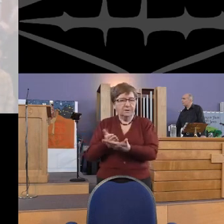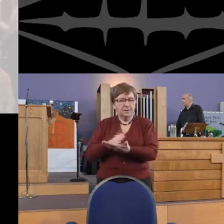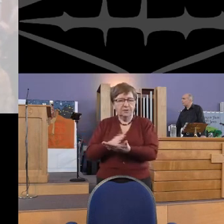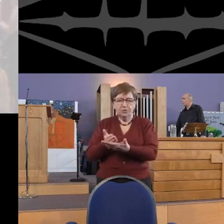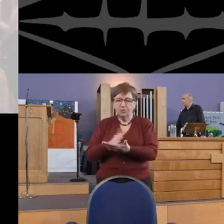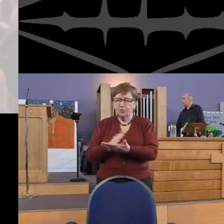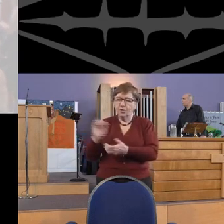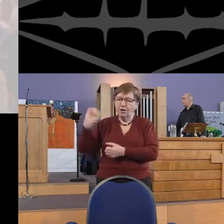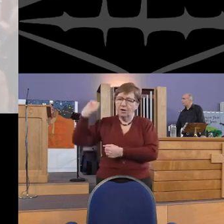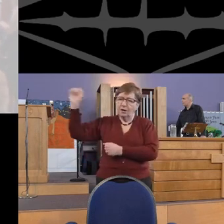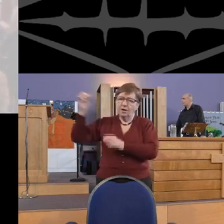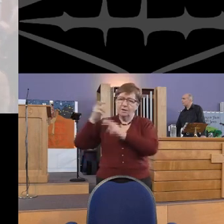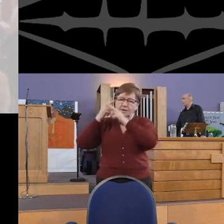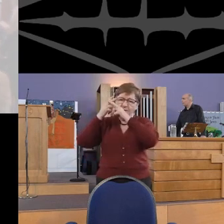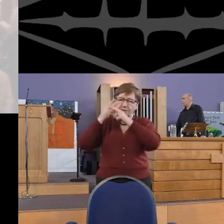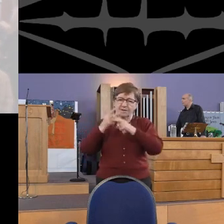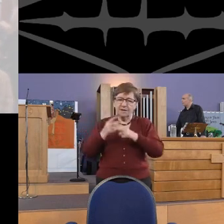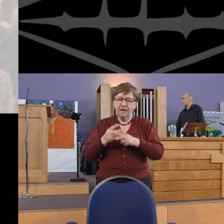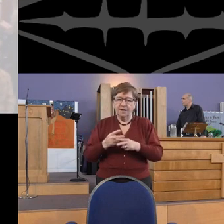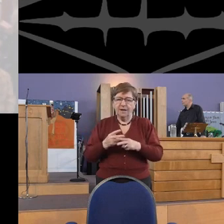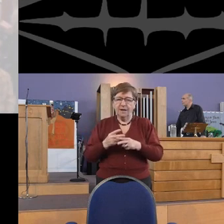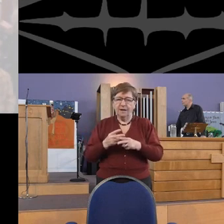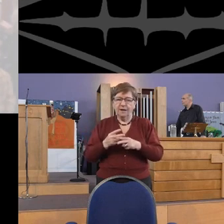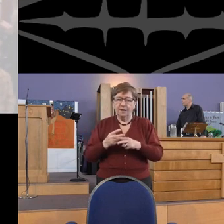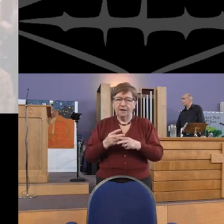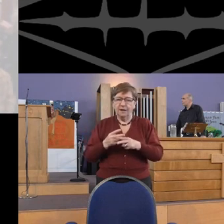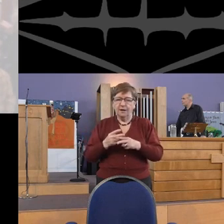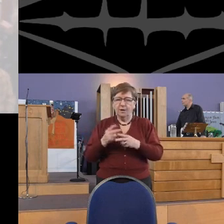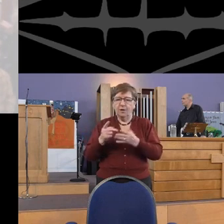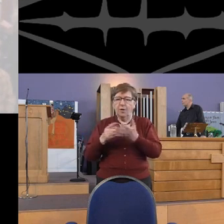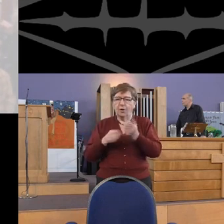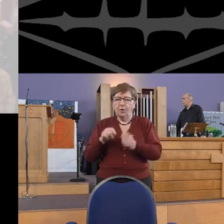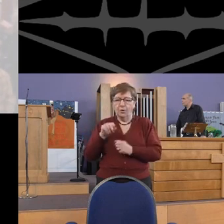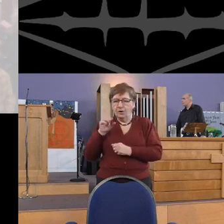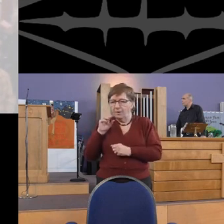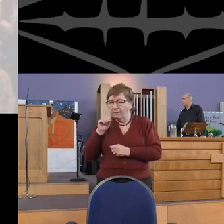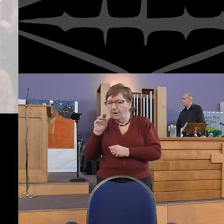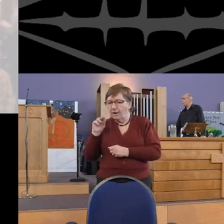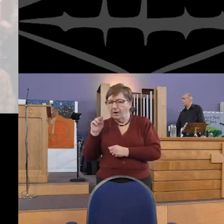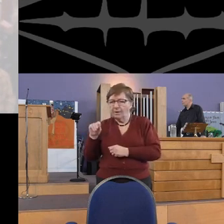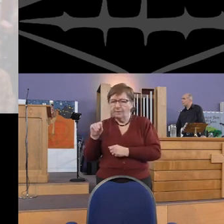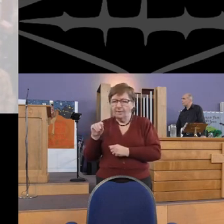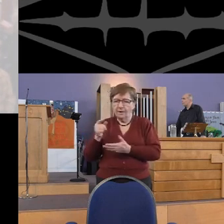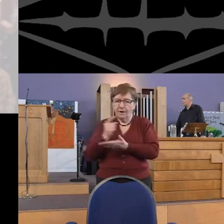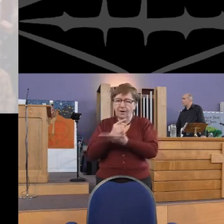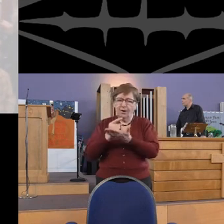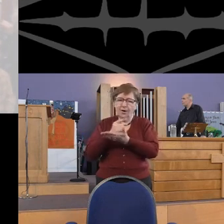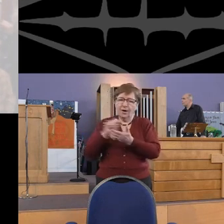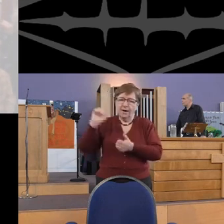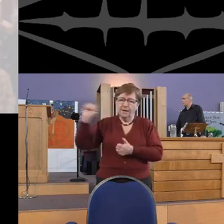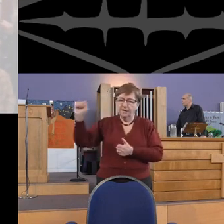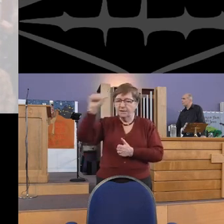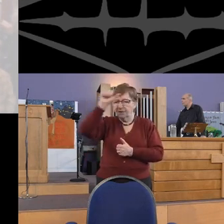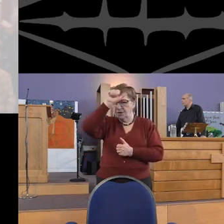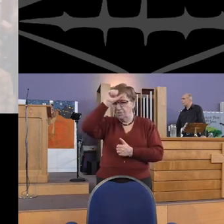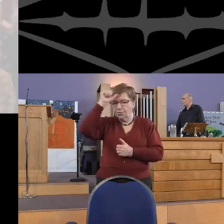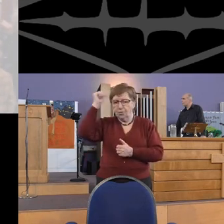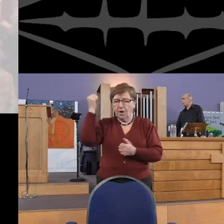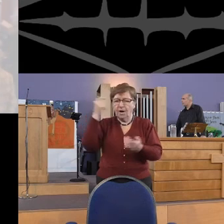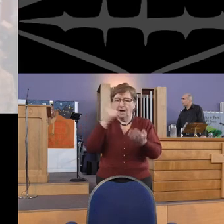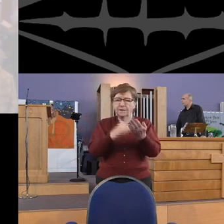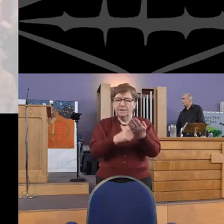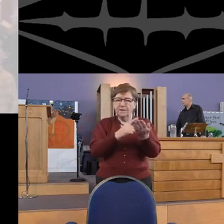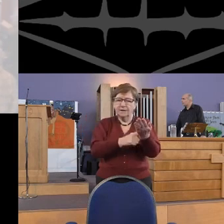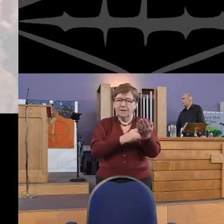will, his trust, his care. For murmur at